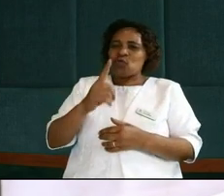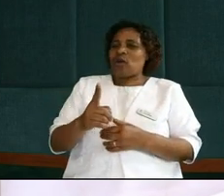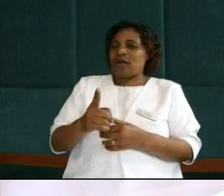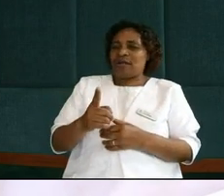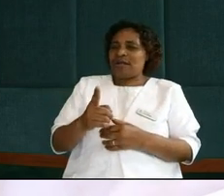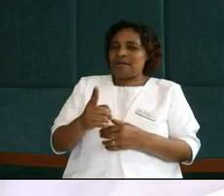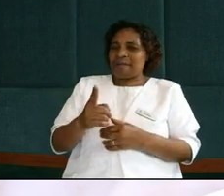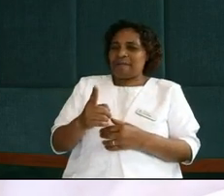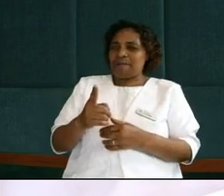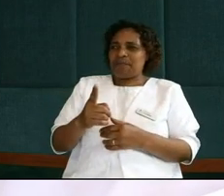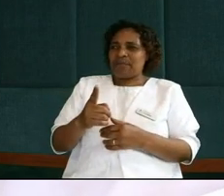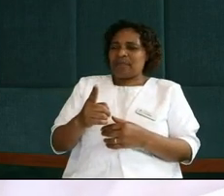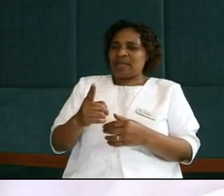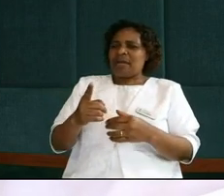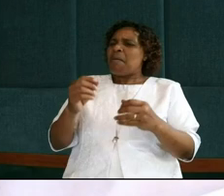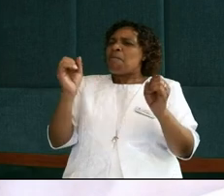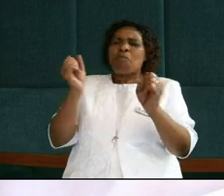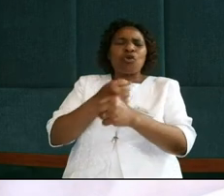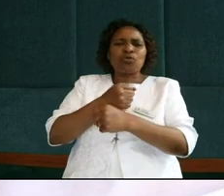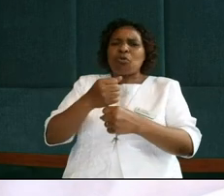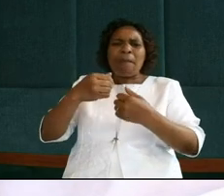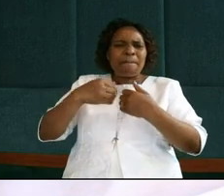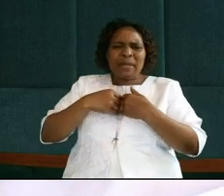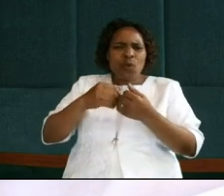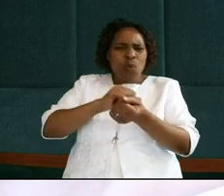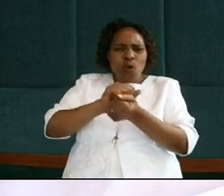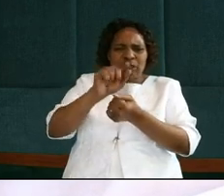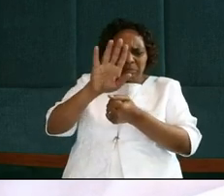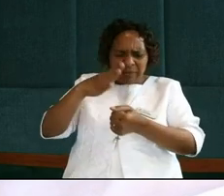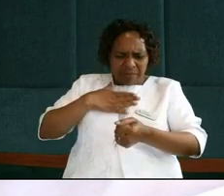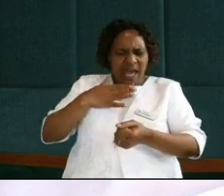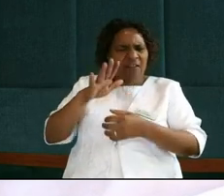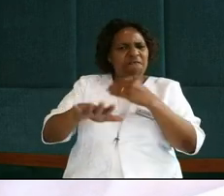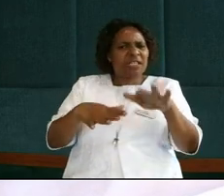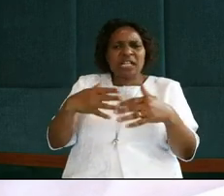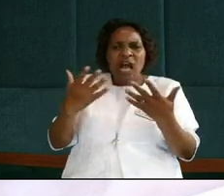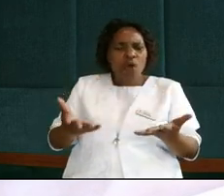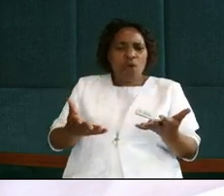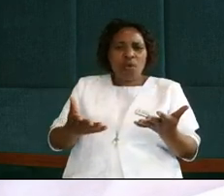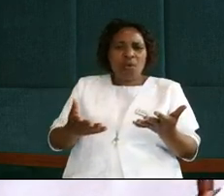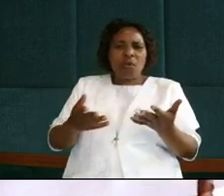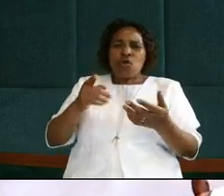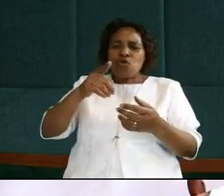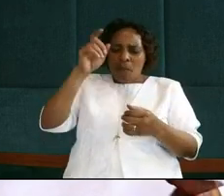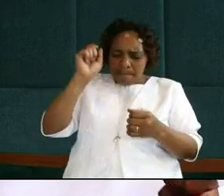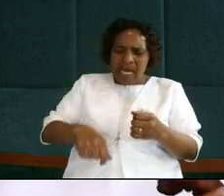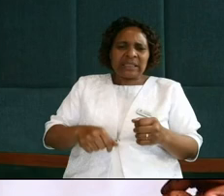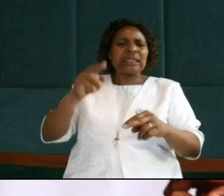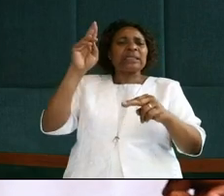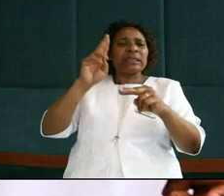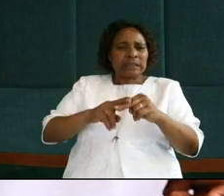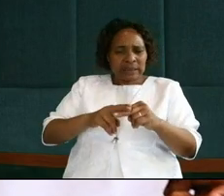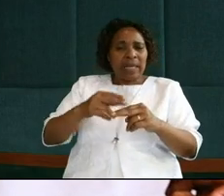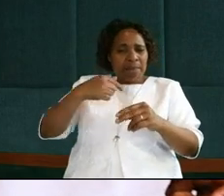your servant. I am not supposed to wait that you may wash my feet, but I want to know you need to sit that